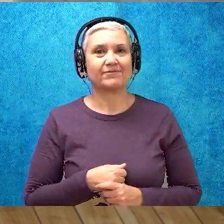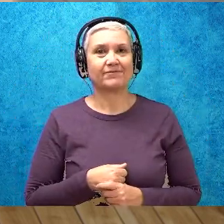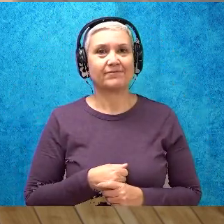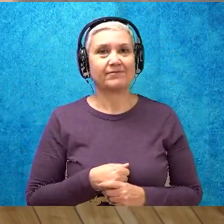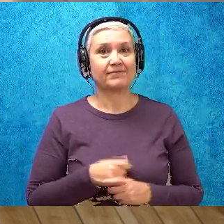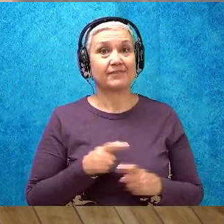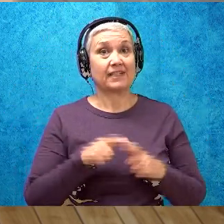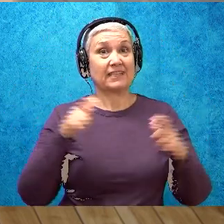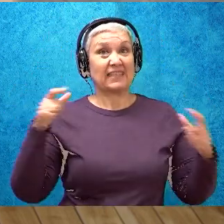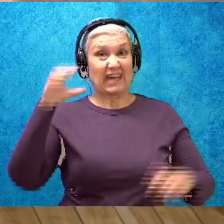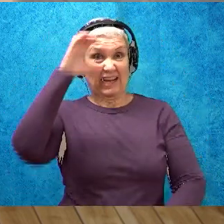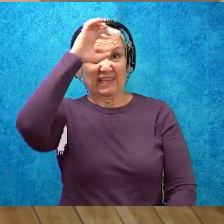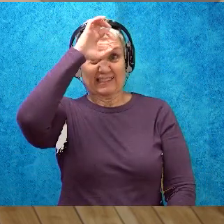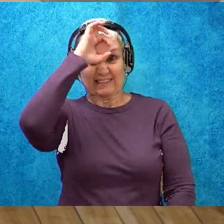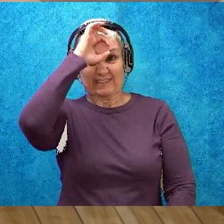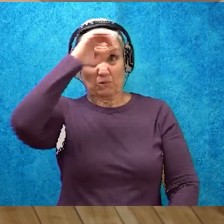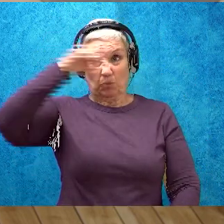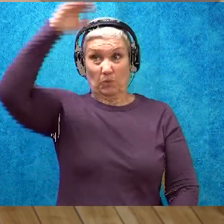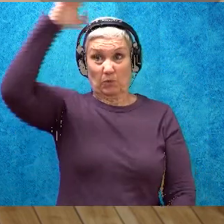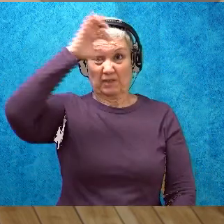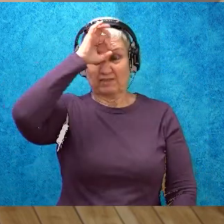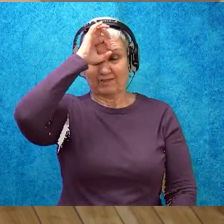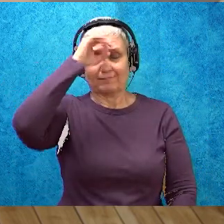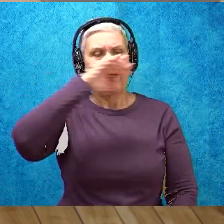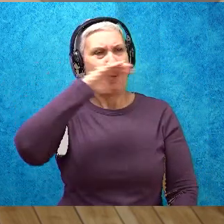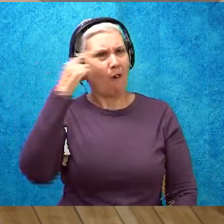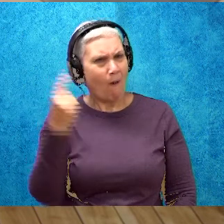cyclopses always say thank you.